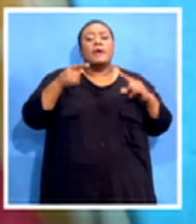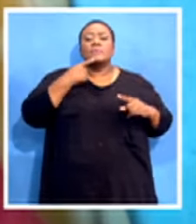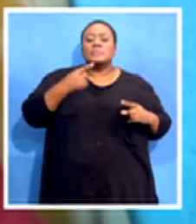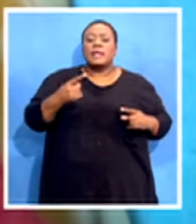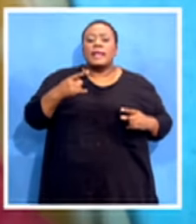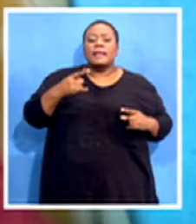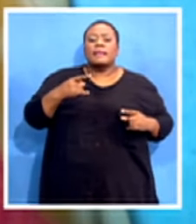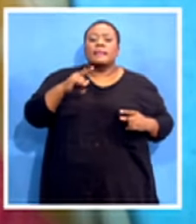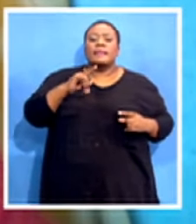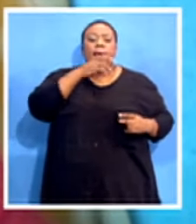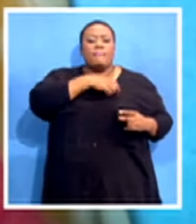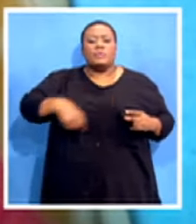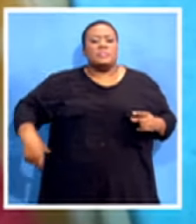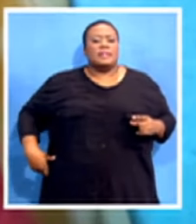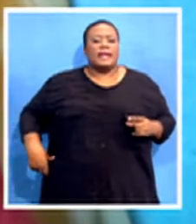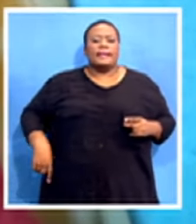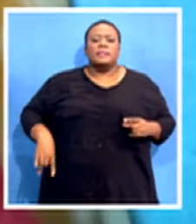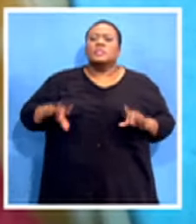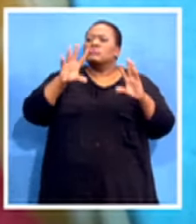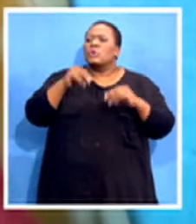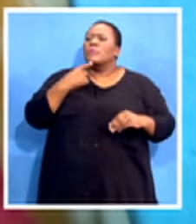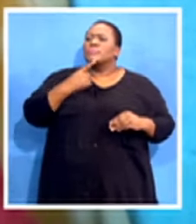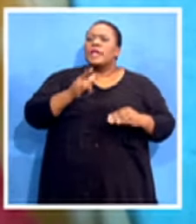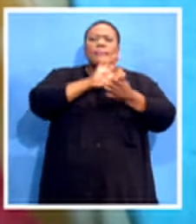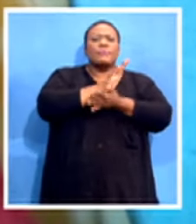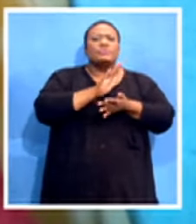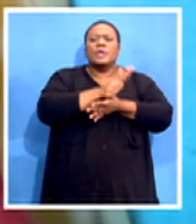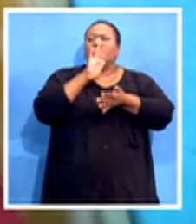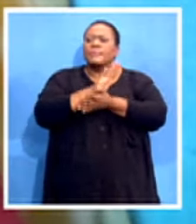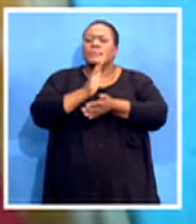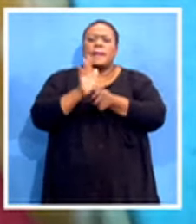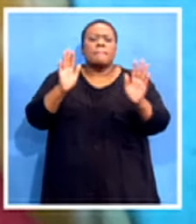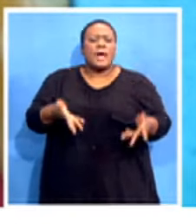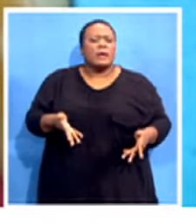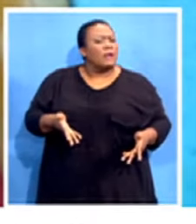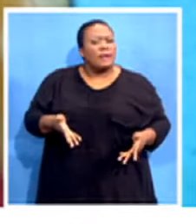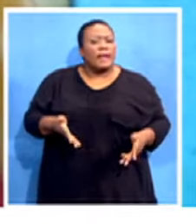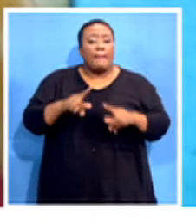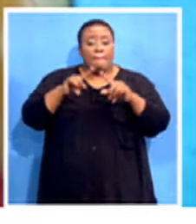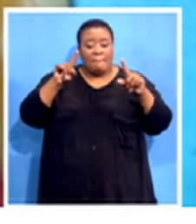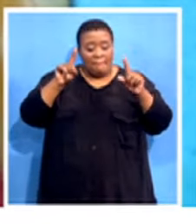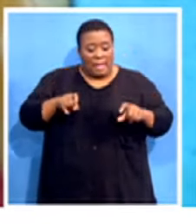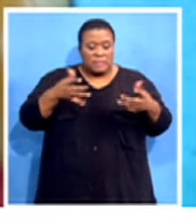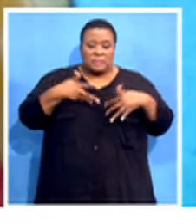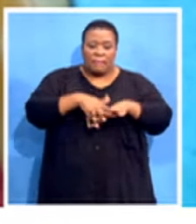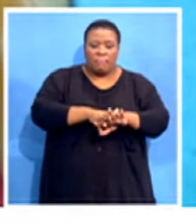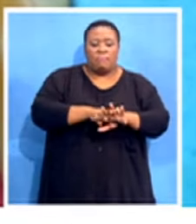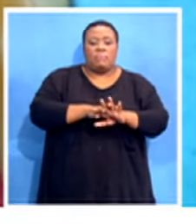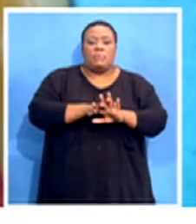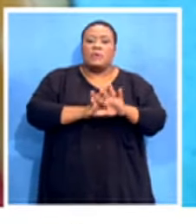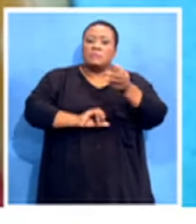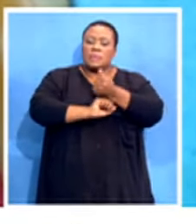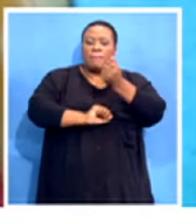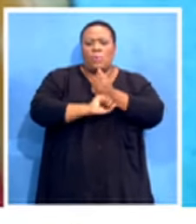verbally saying he appreciates what health workers are doing, but he must practically implement and cushion nurses and other health